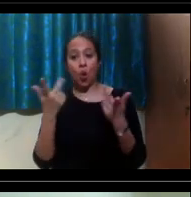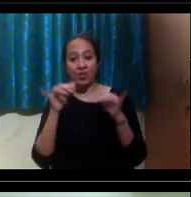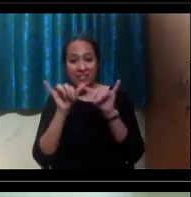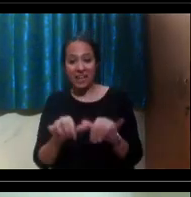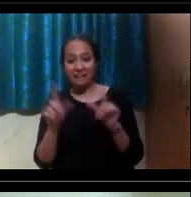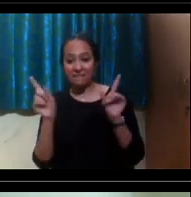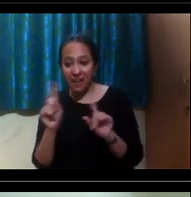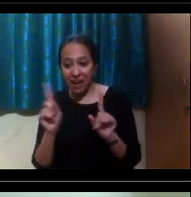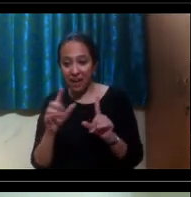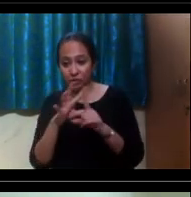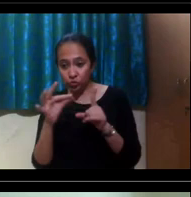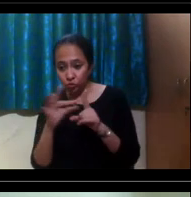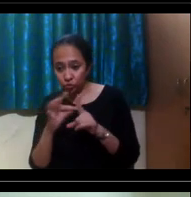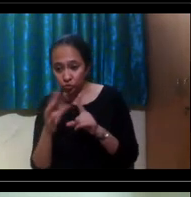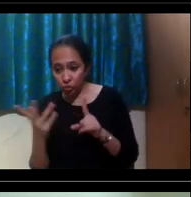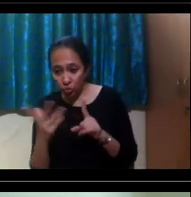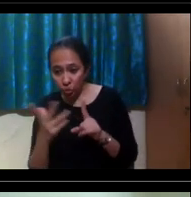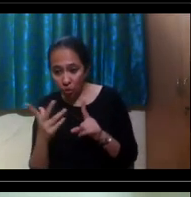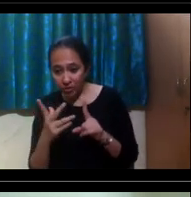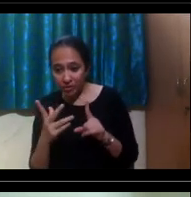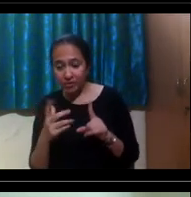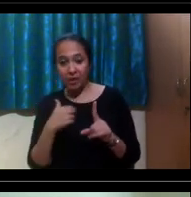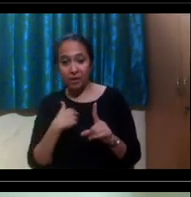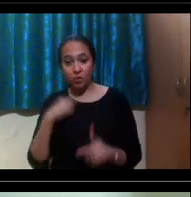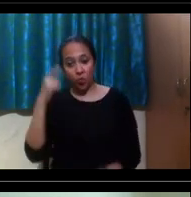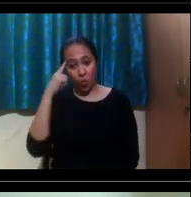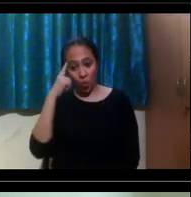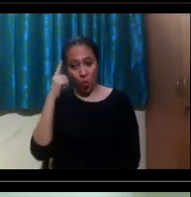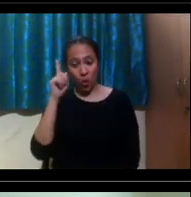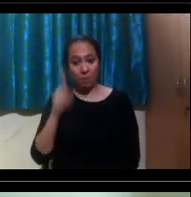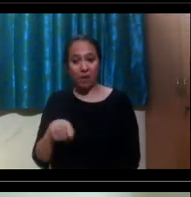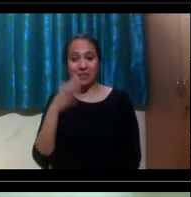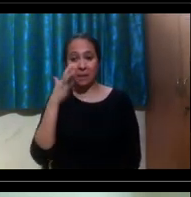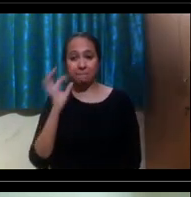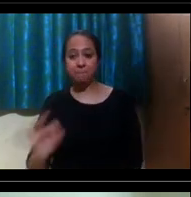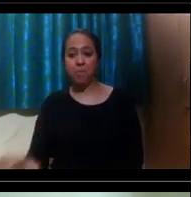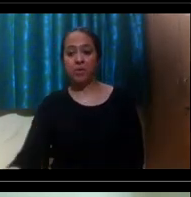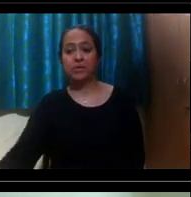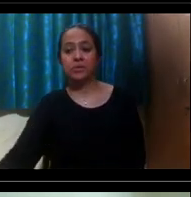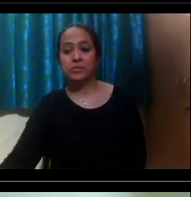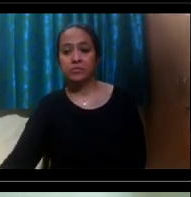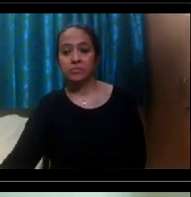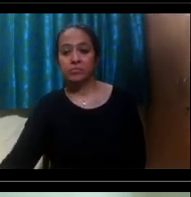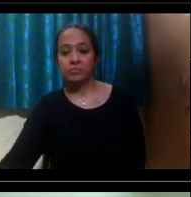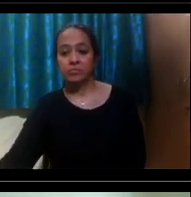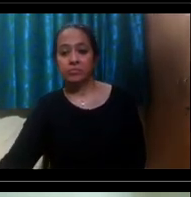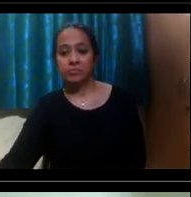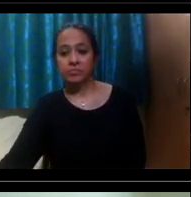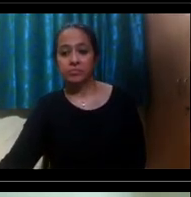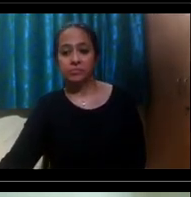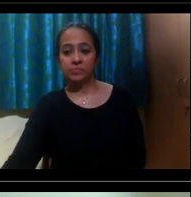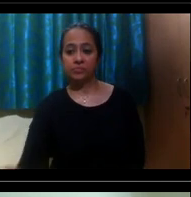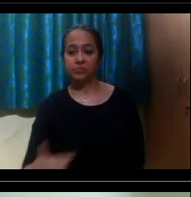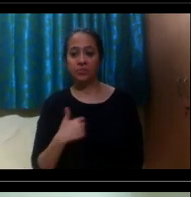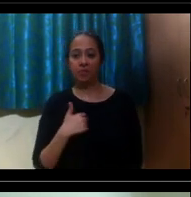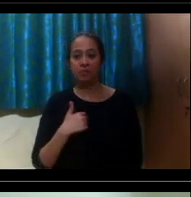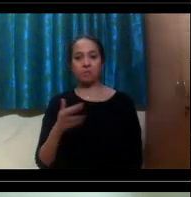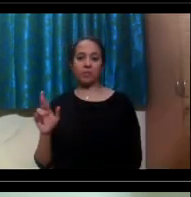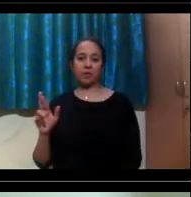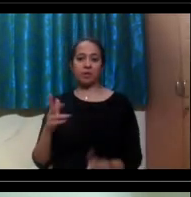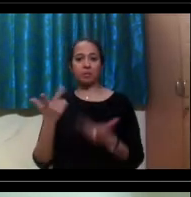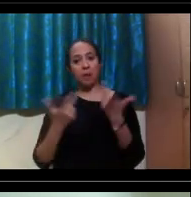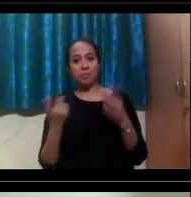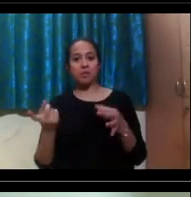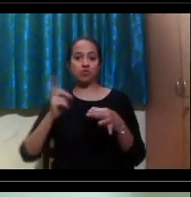case may be. Um, the one clarifier that we would always want to make sure, um, with the personal care attendant, especially if you're coming, they're coming to